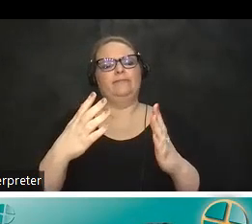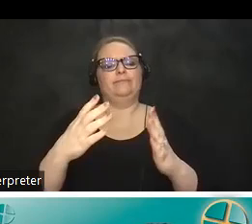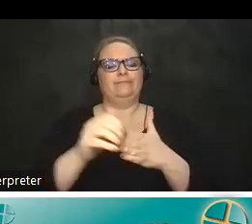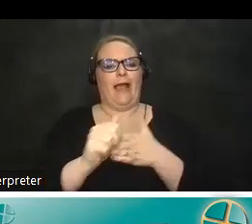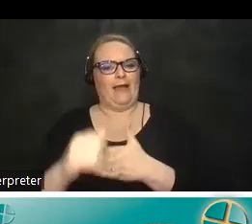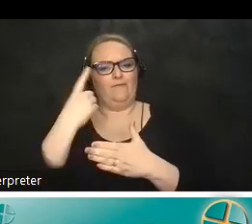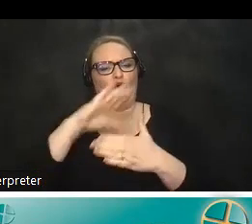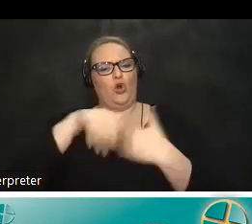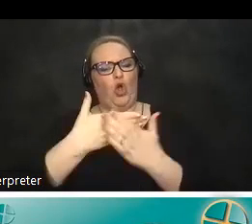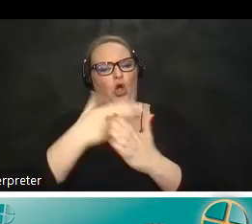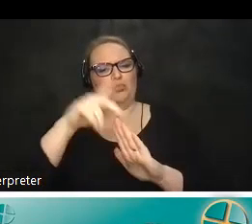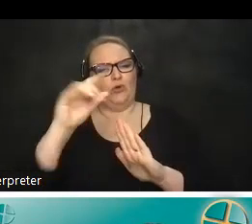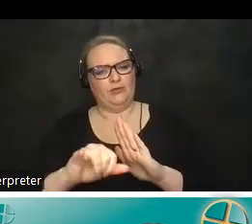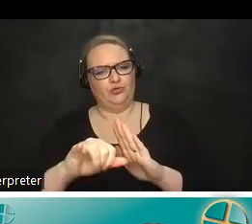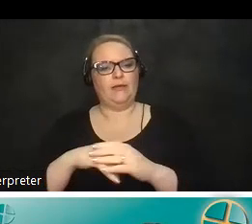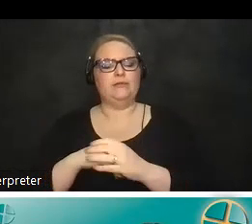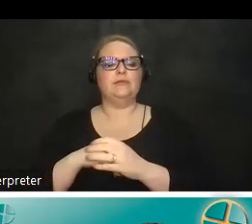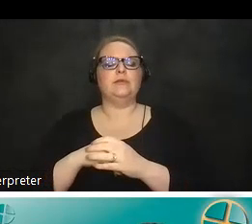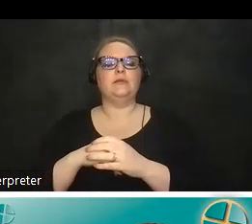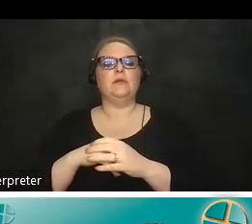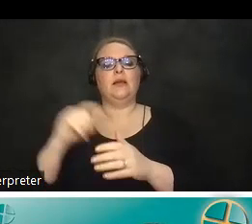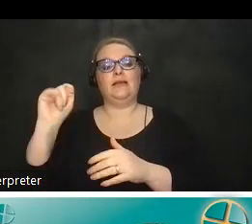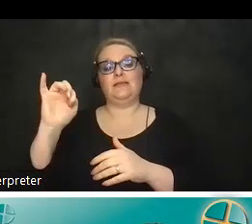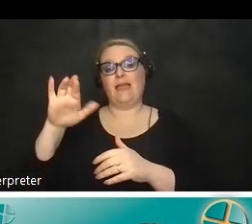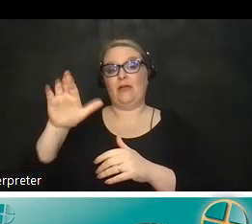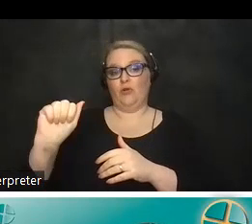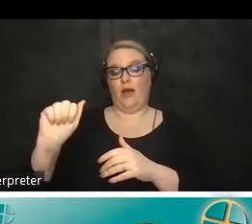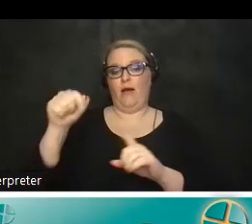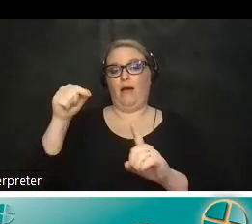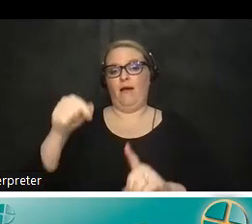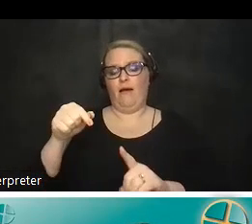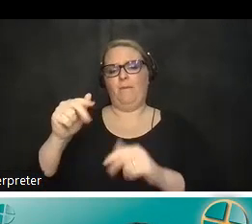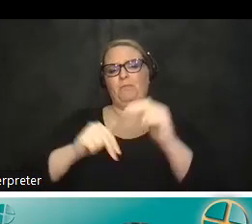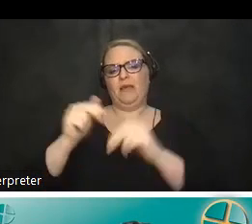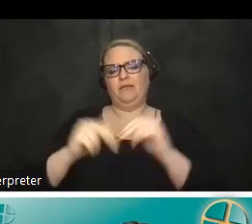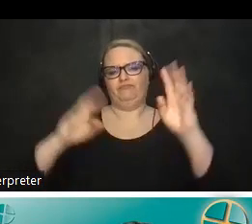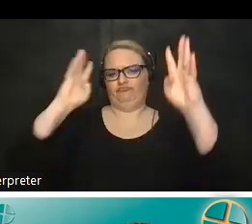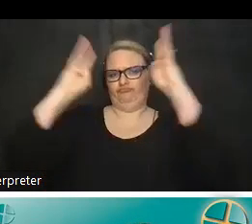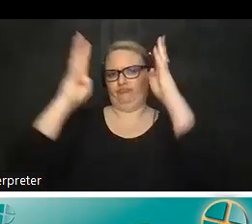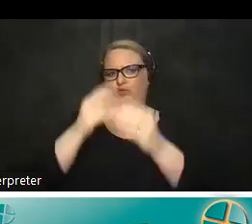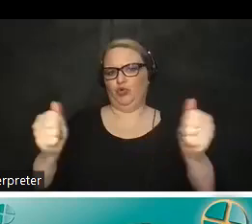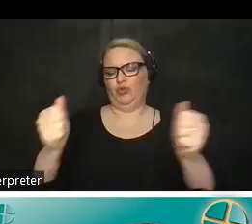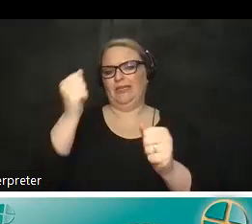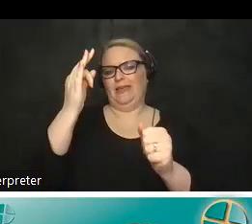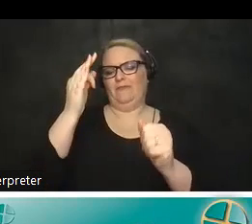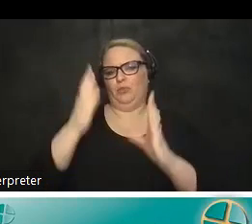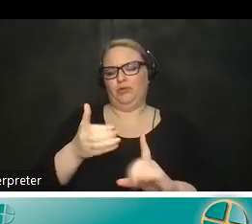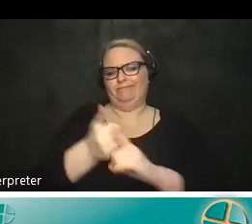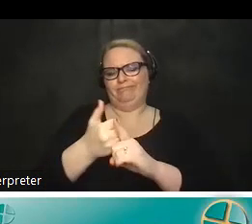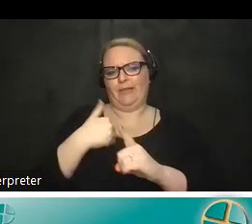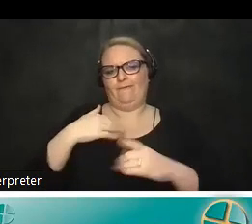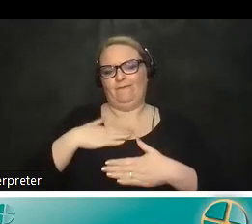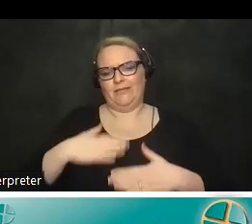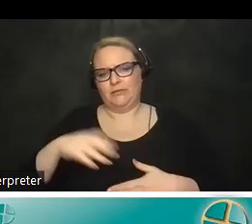approach um in the sense of tetra they build innovative solutions for people with physical disabilities to